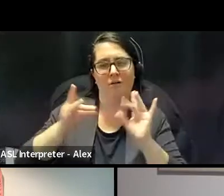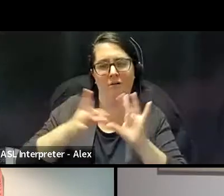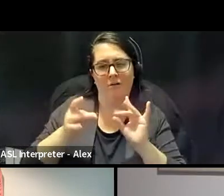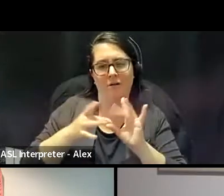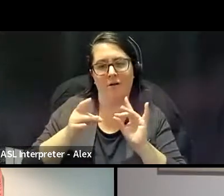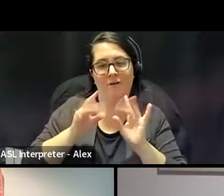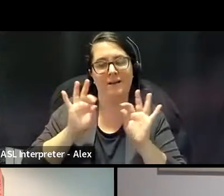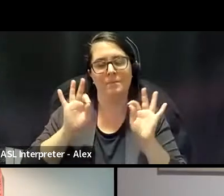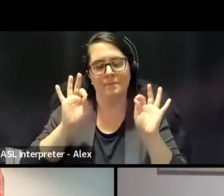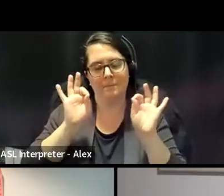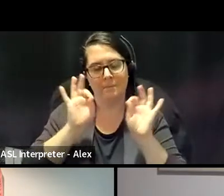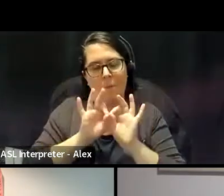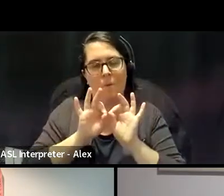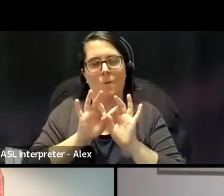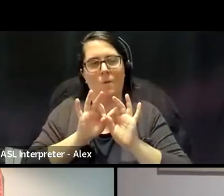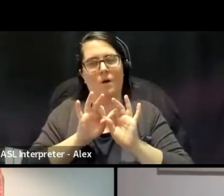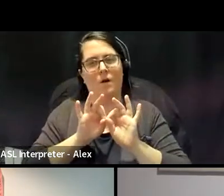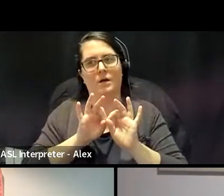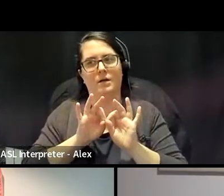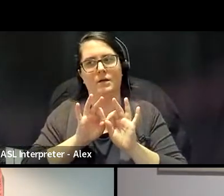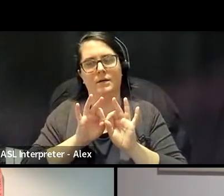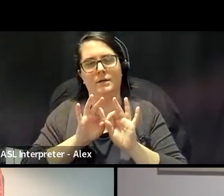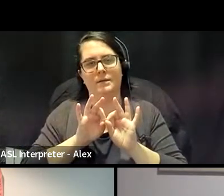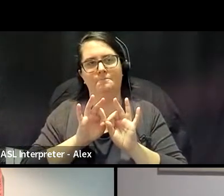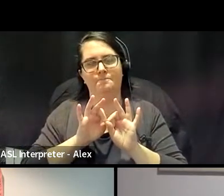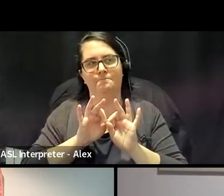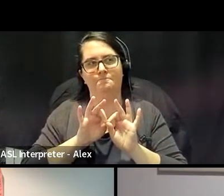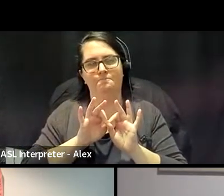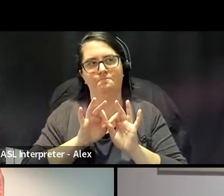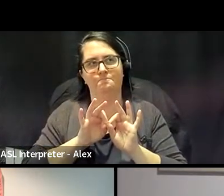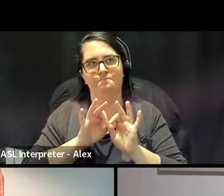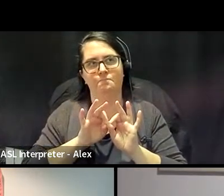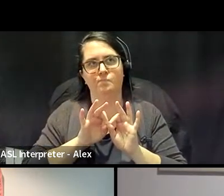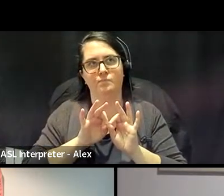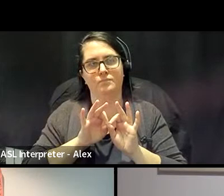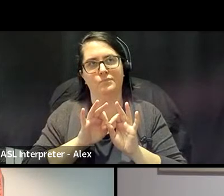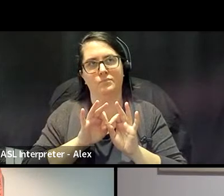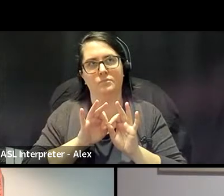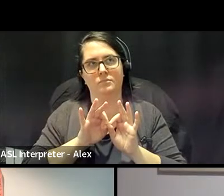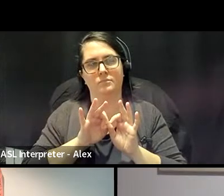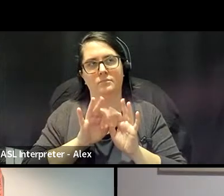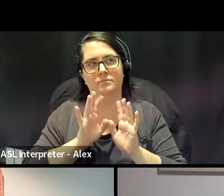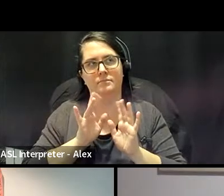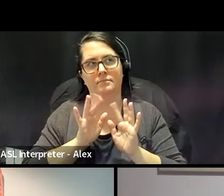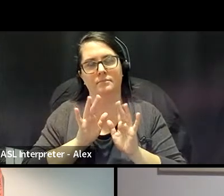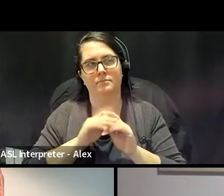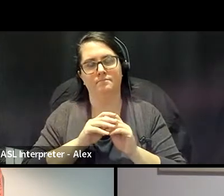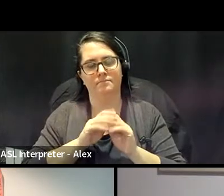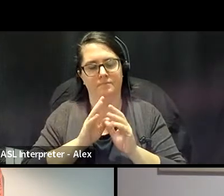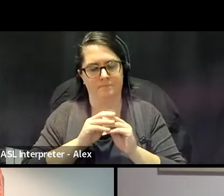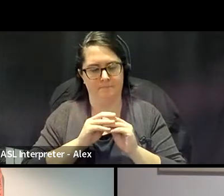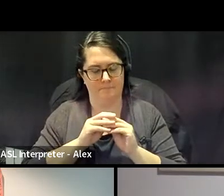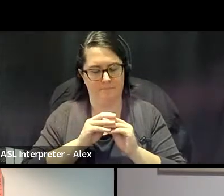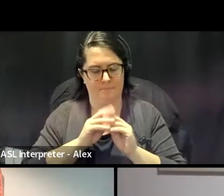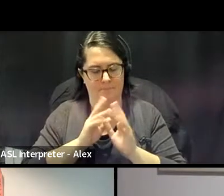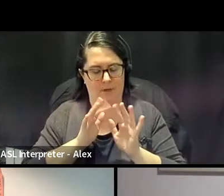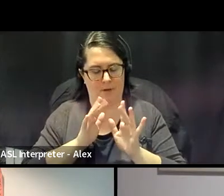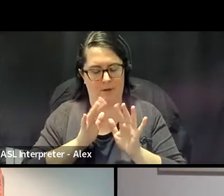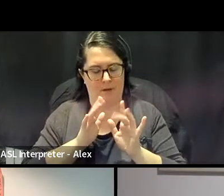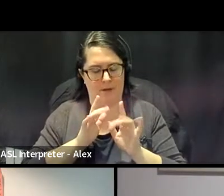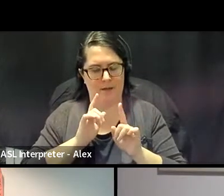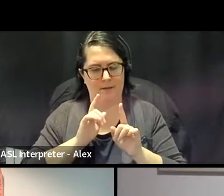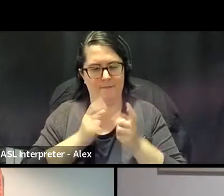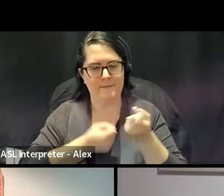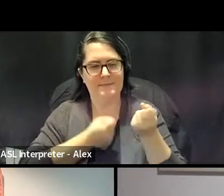the importance of, of, of feeding, um, the, uh, the kinds of